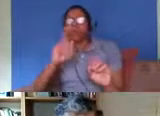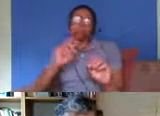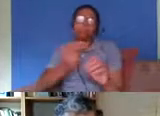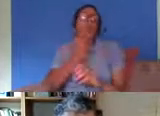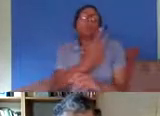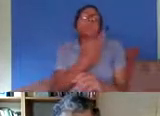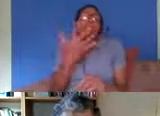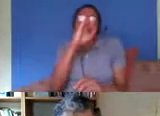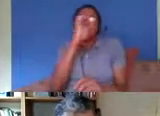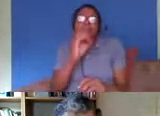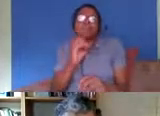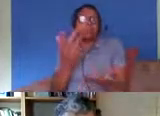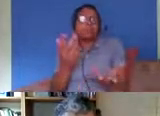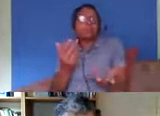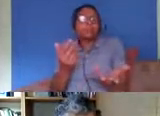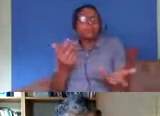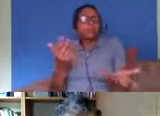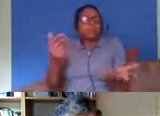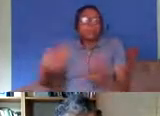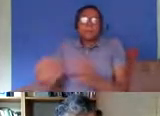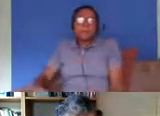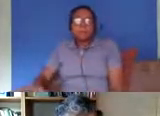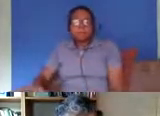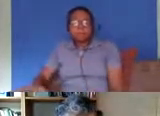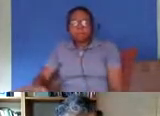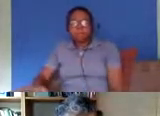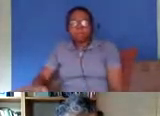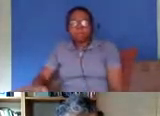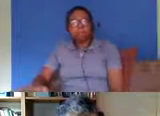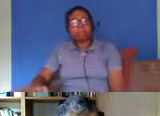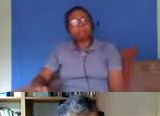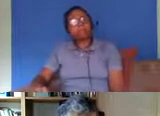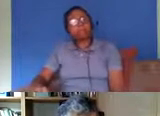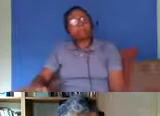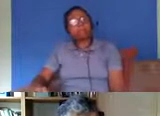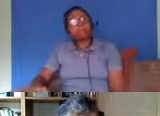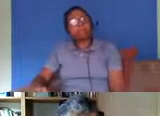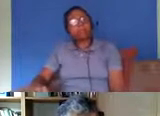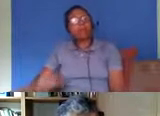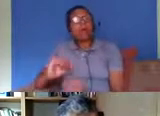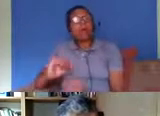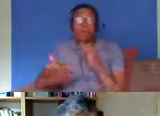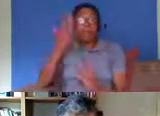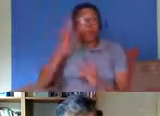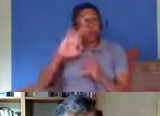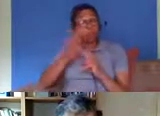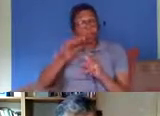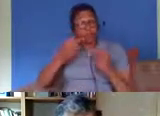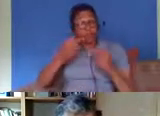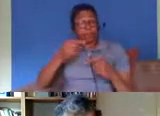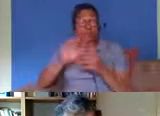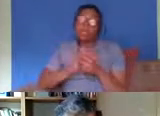ameliorating some of the risk people people face and the final point i want to make is that actually